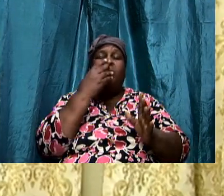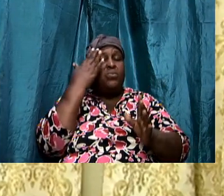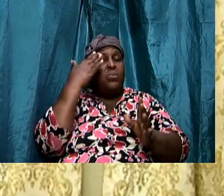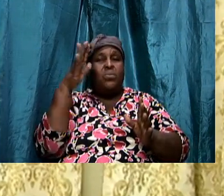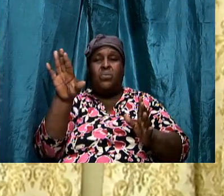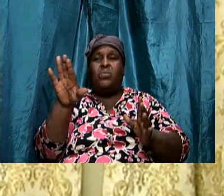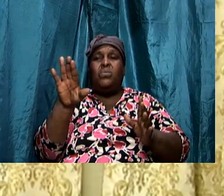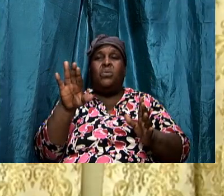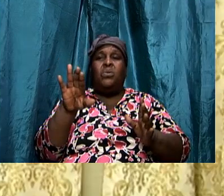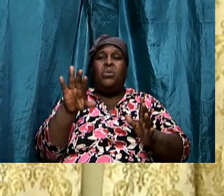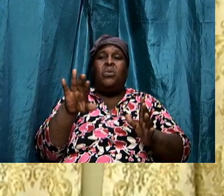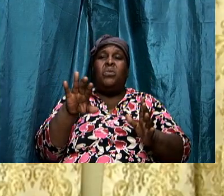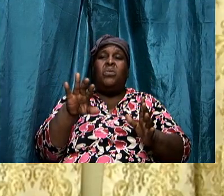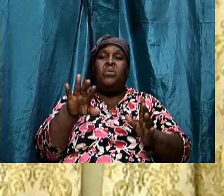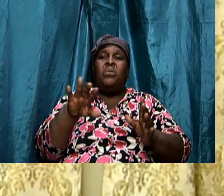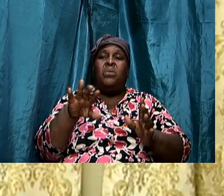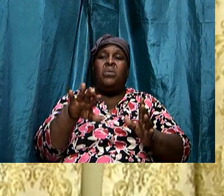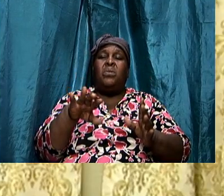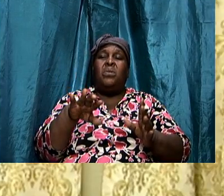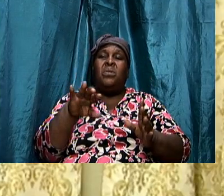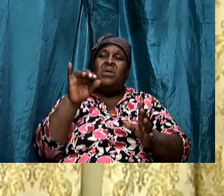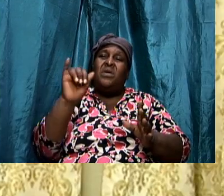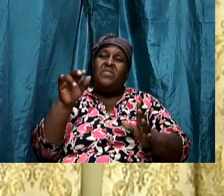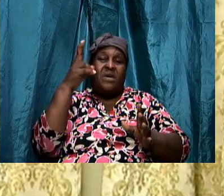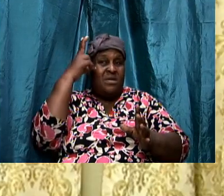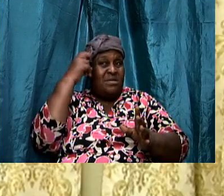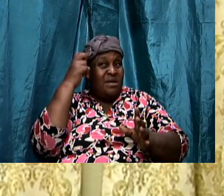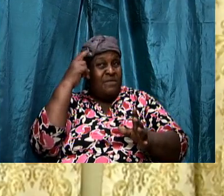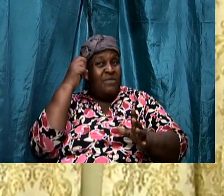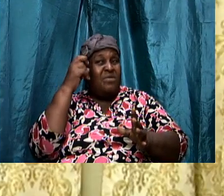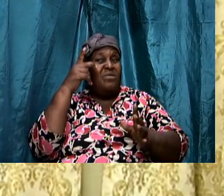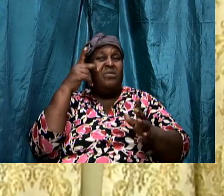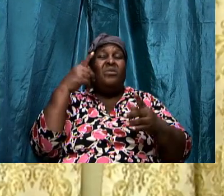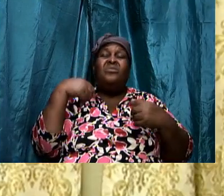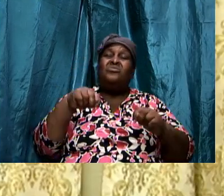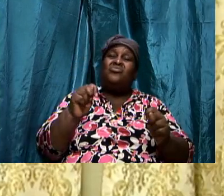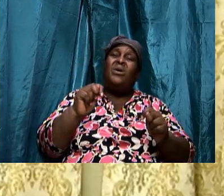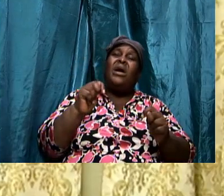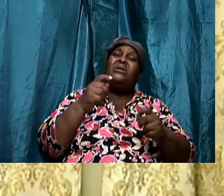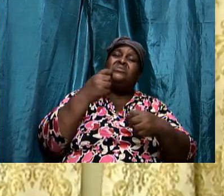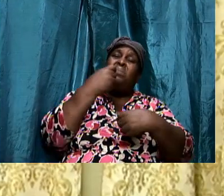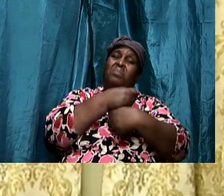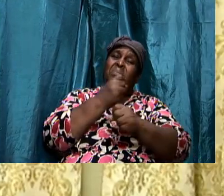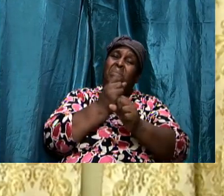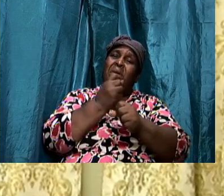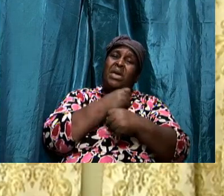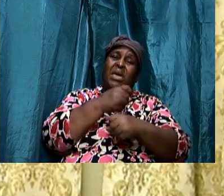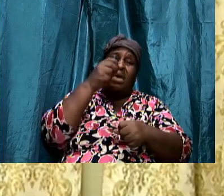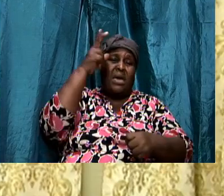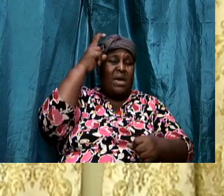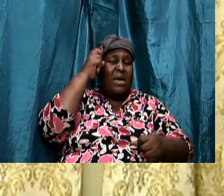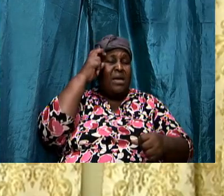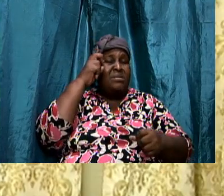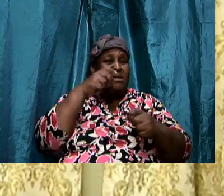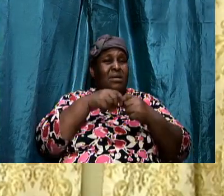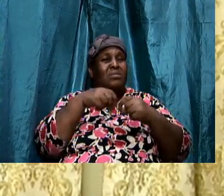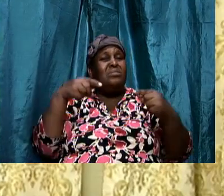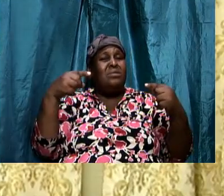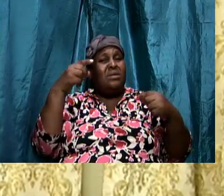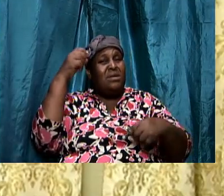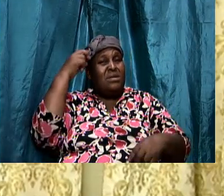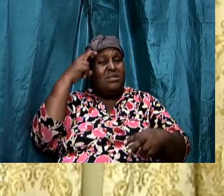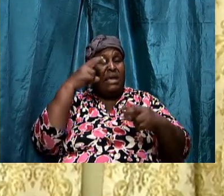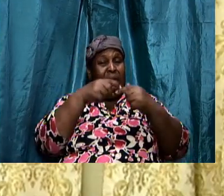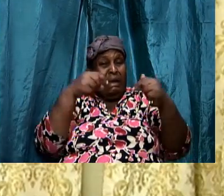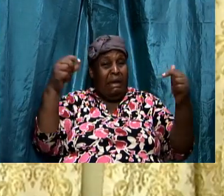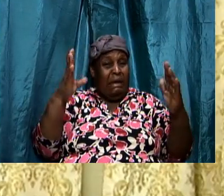and therefore that adversary try to make adversaries within the church and cause